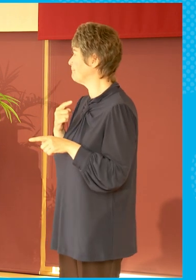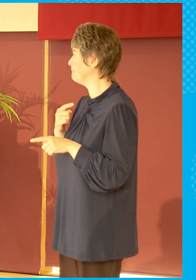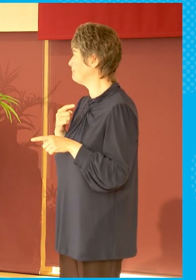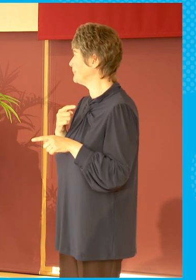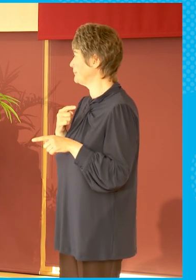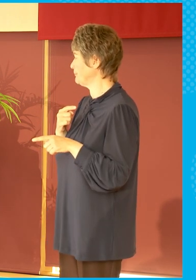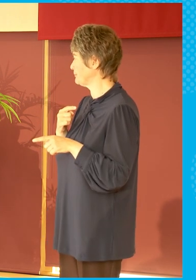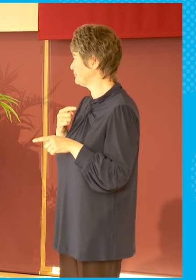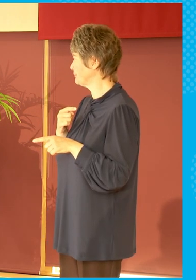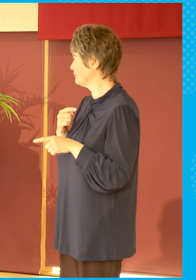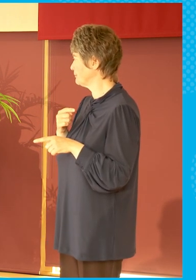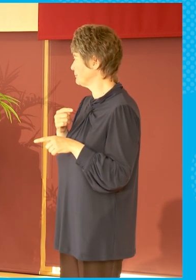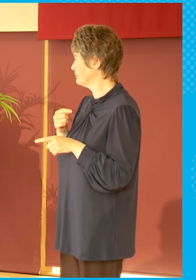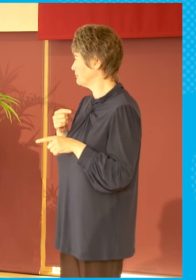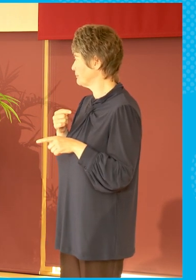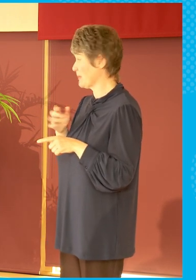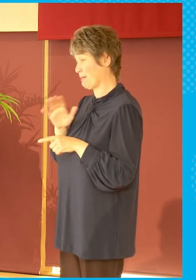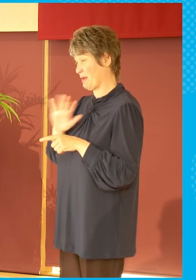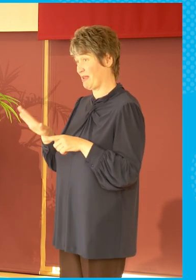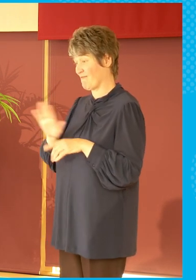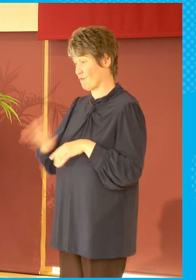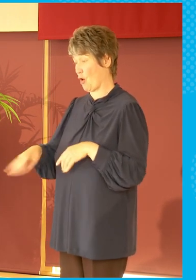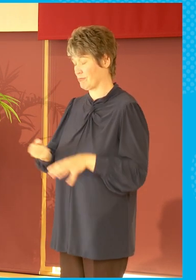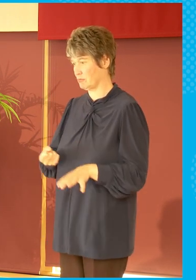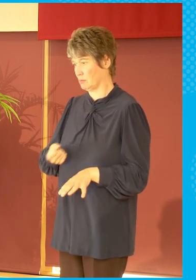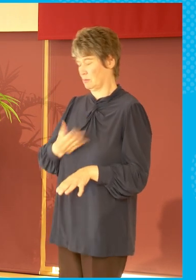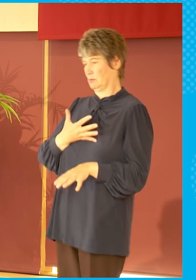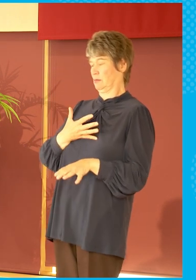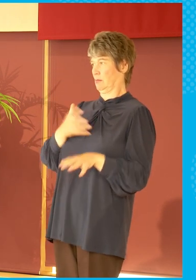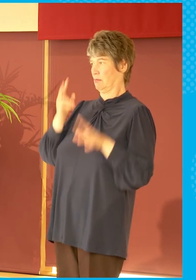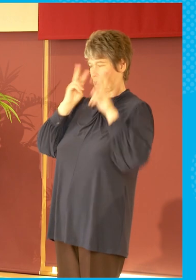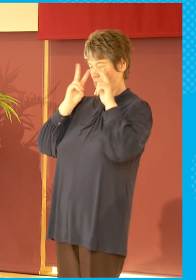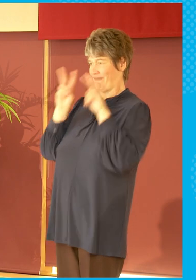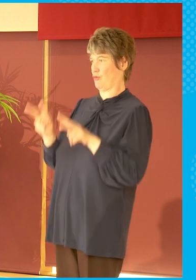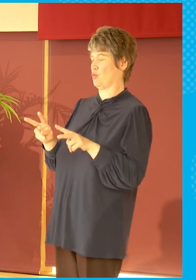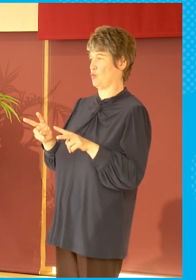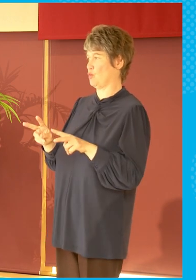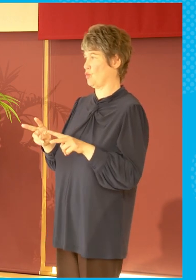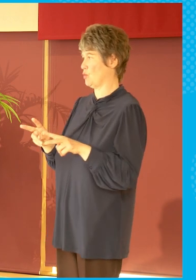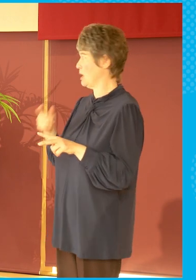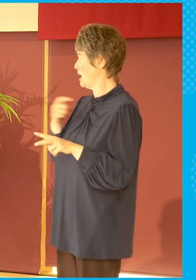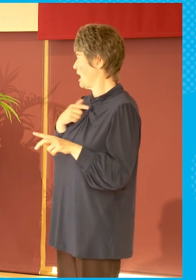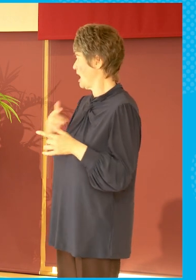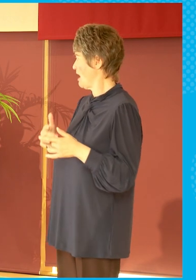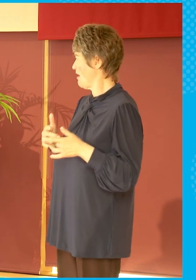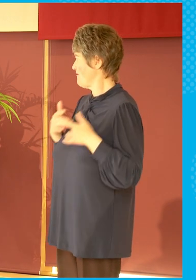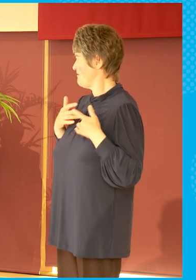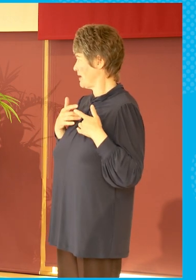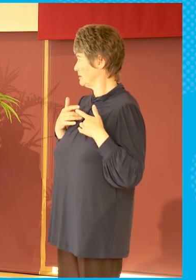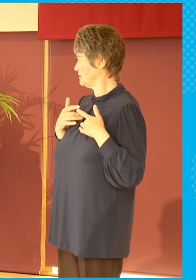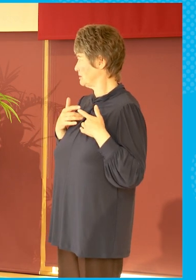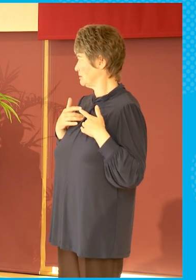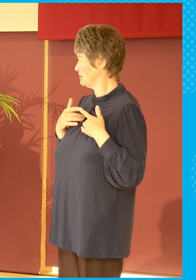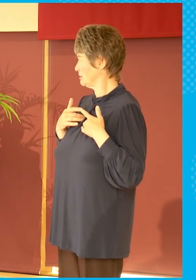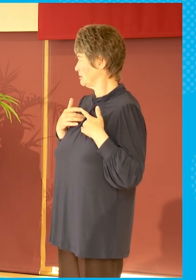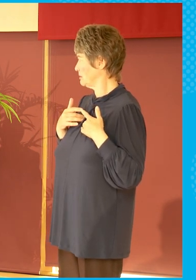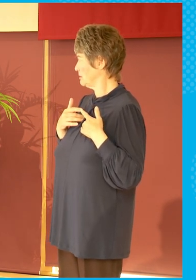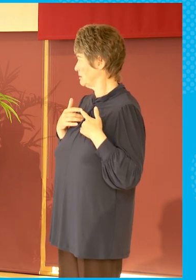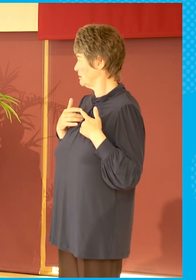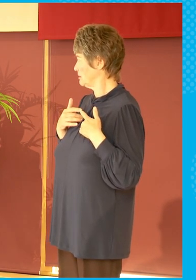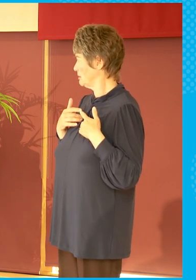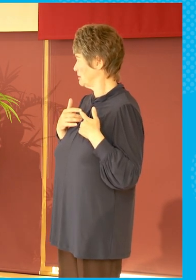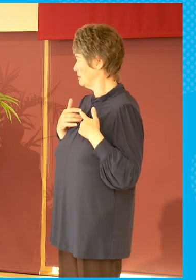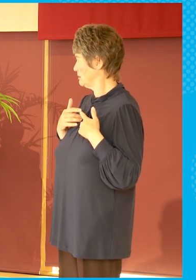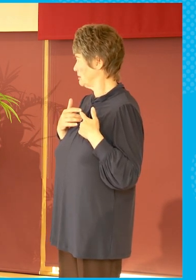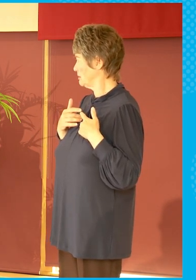from a more shocking point of view, the nation did actually have a communal response to was when